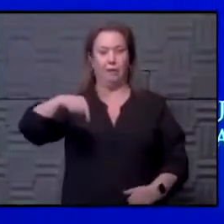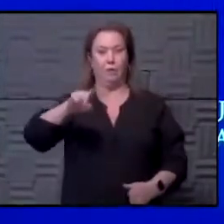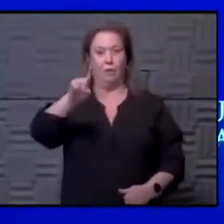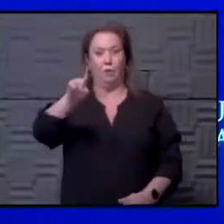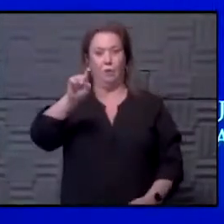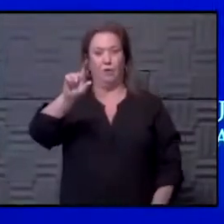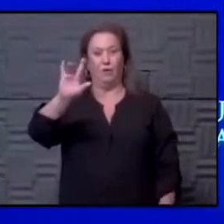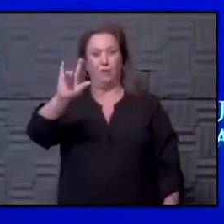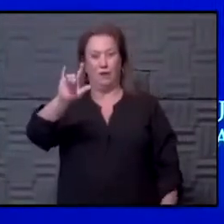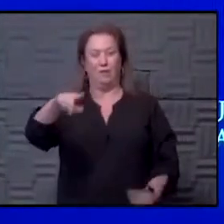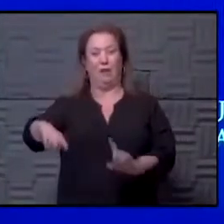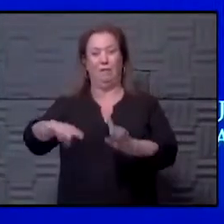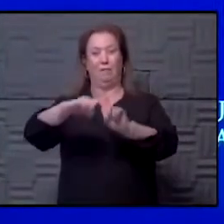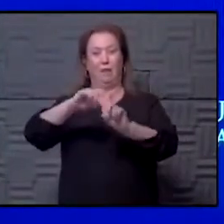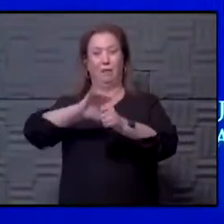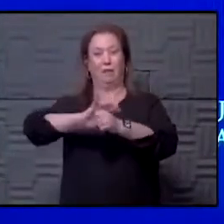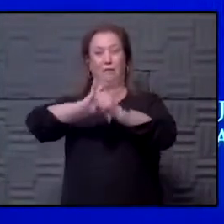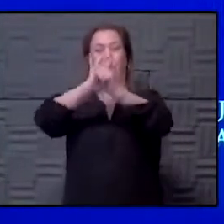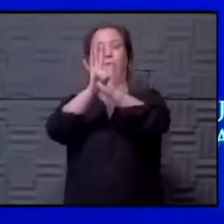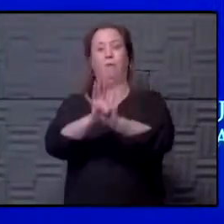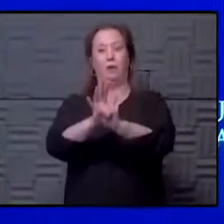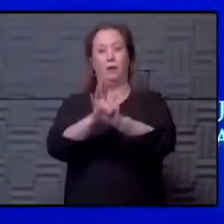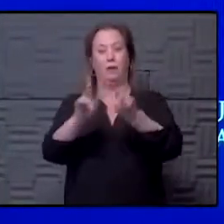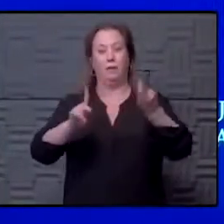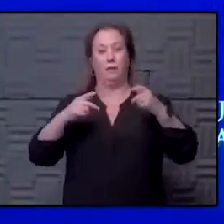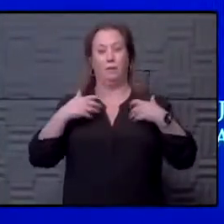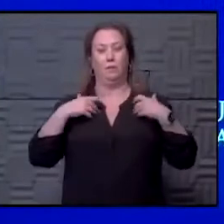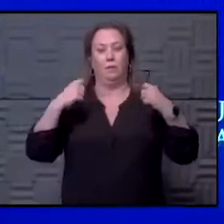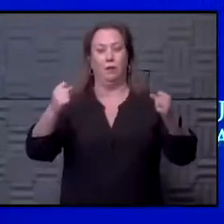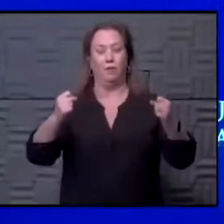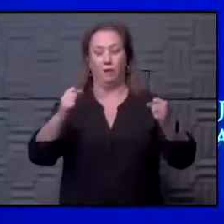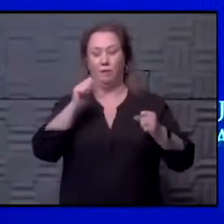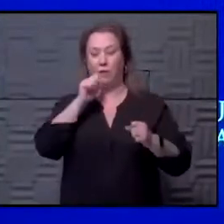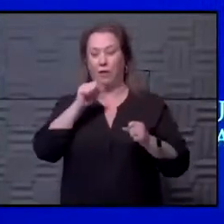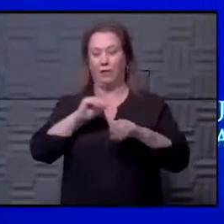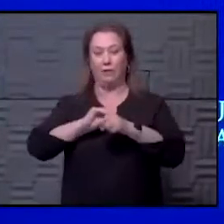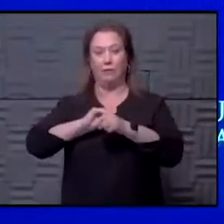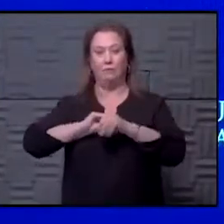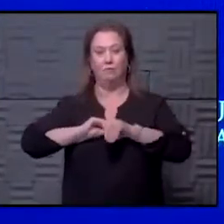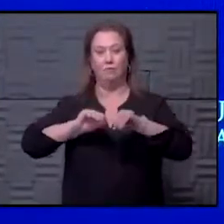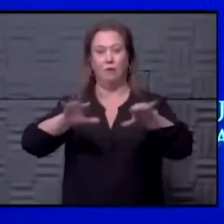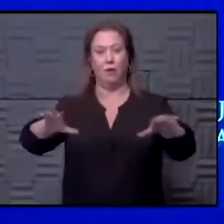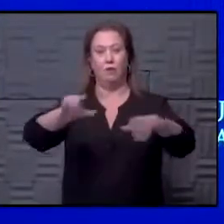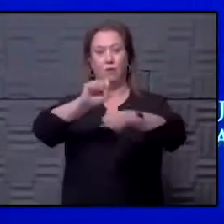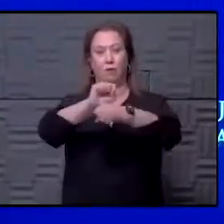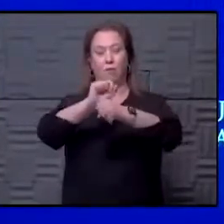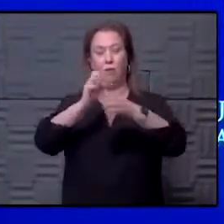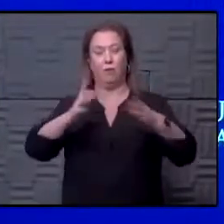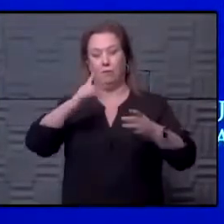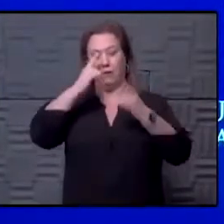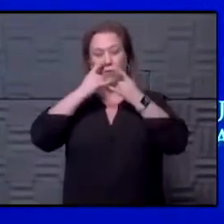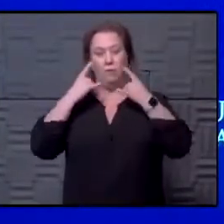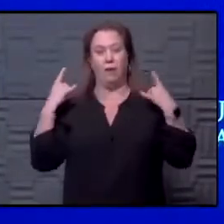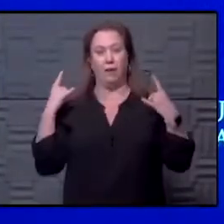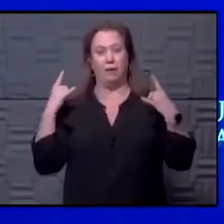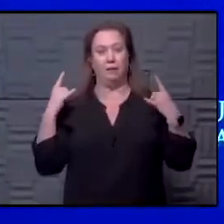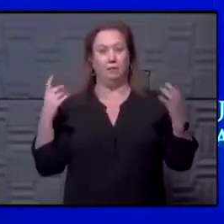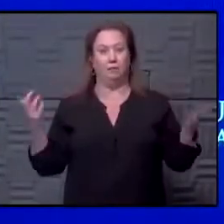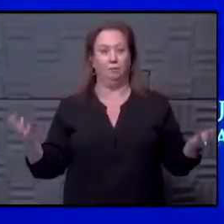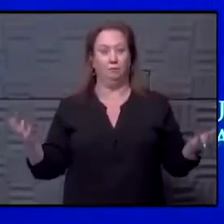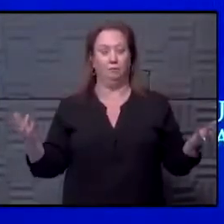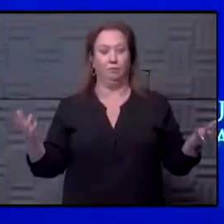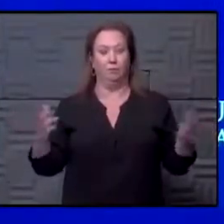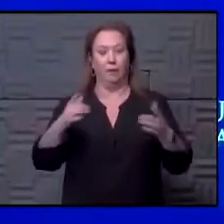125 positive COVID patients and a bunch of folks in recovery, if we didn't spread it to our employees then because we all wore masks, you know what?